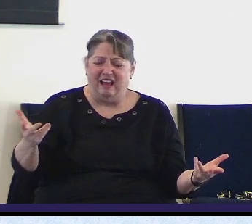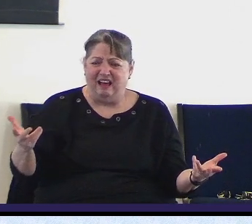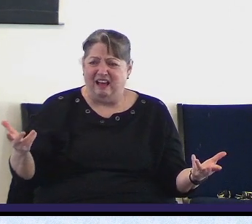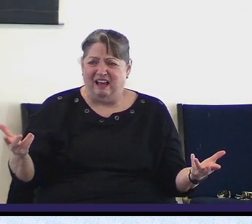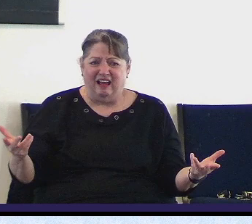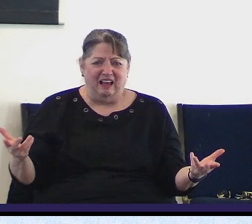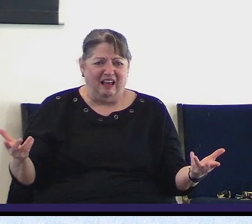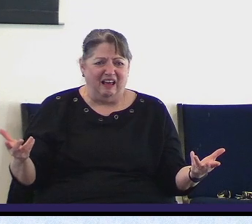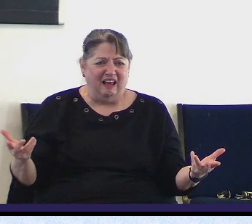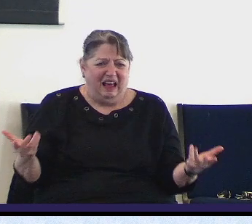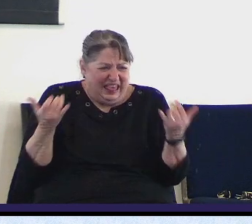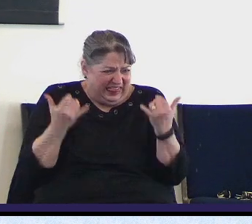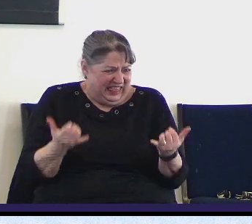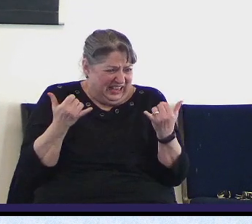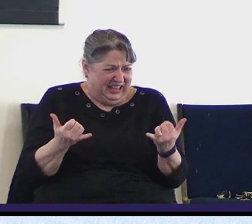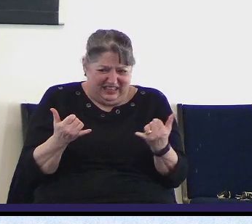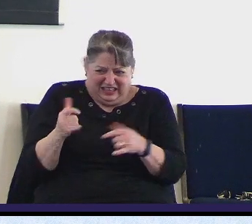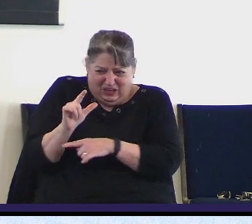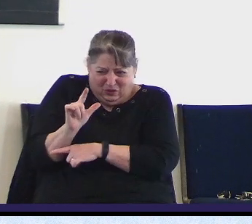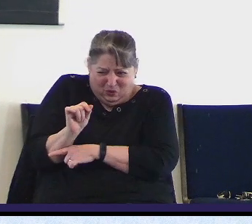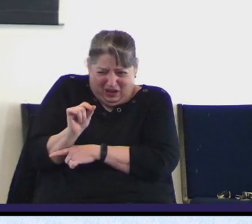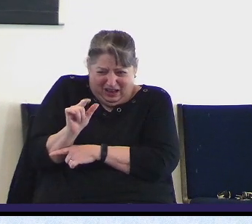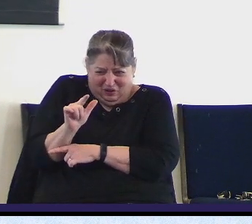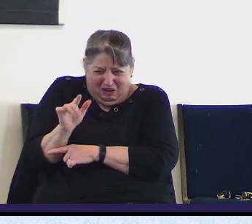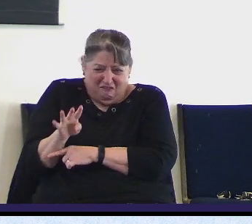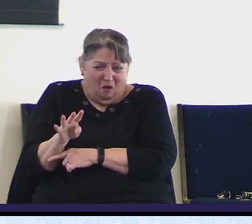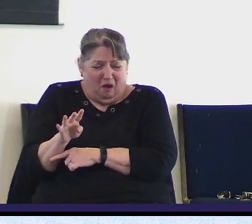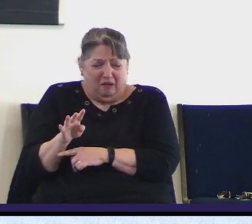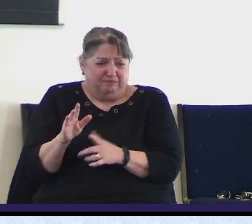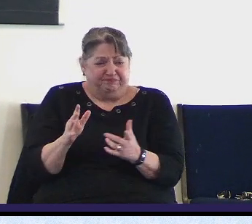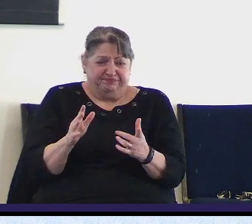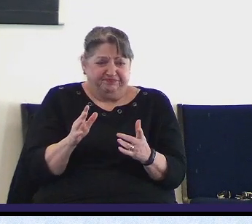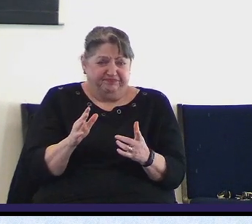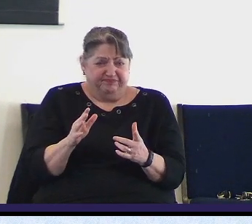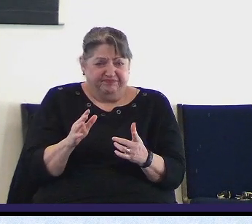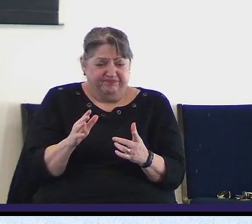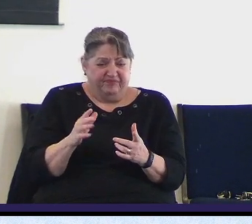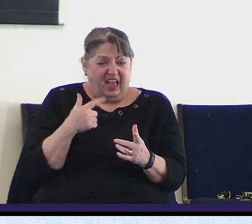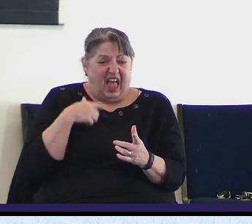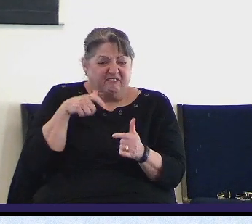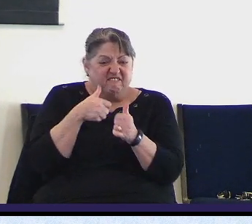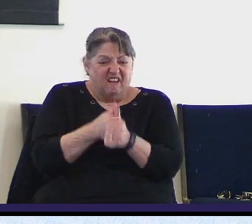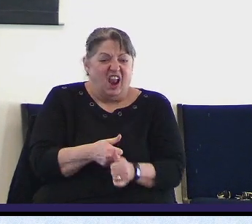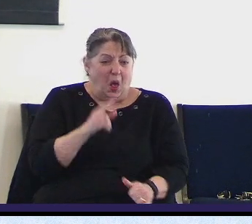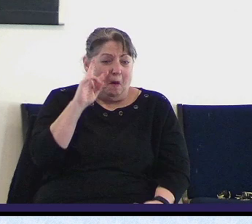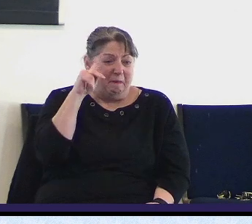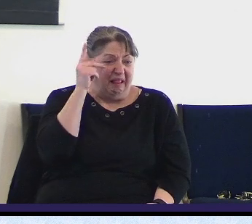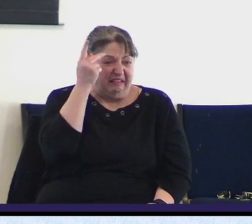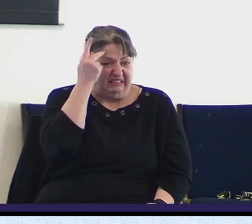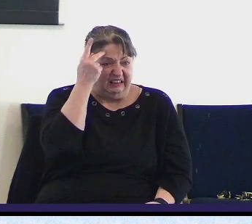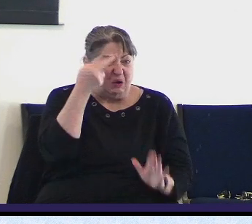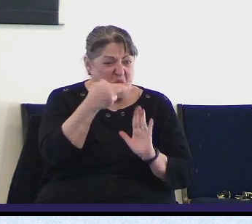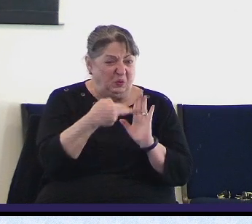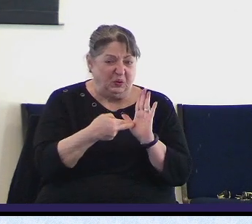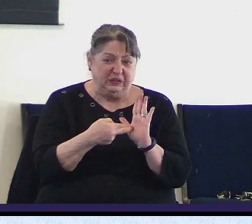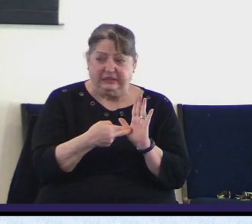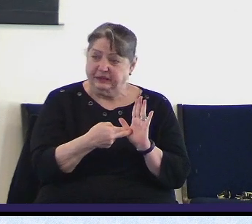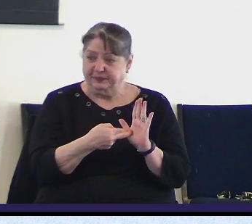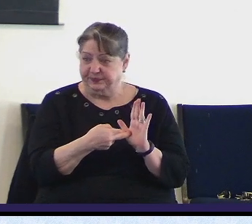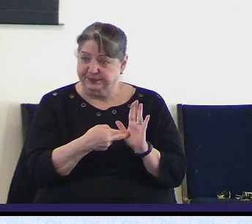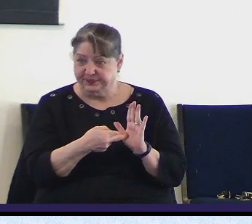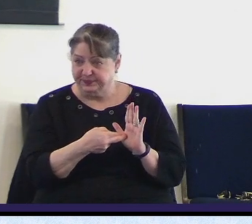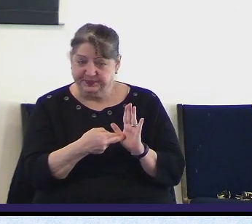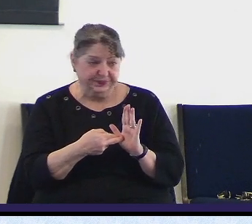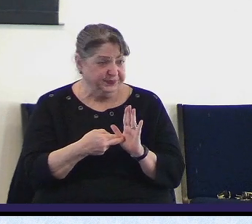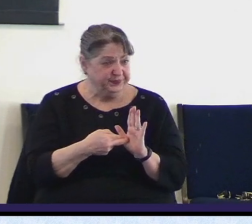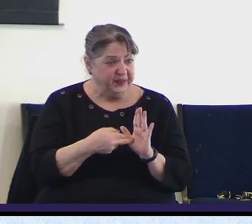we live in a day and age where what is politically correct is what must be said. You want to be at peace with all the people you meet? Just